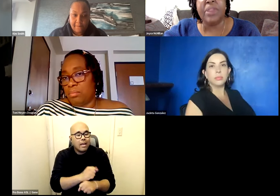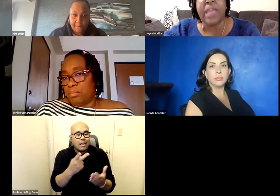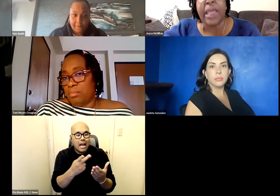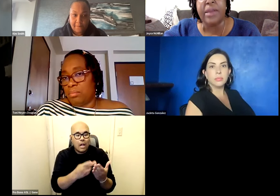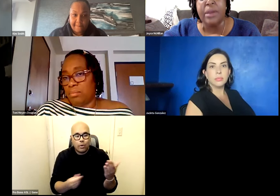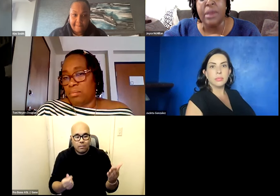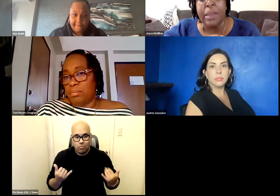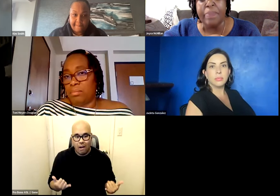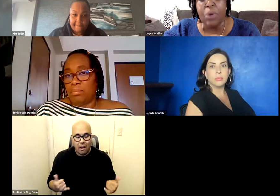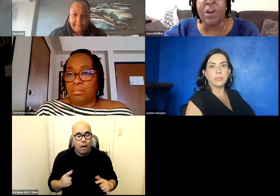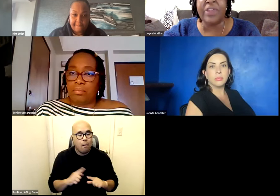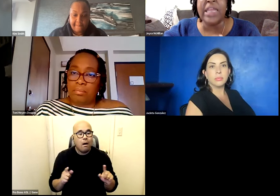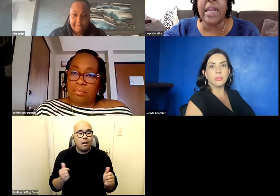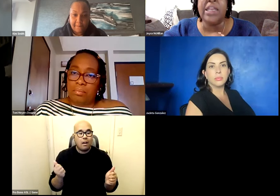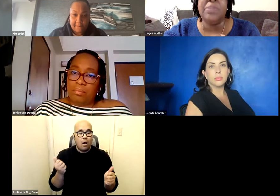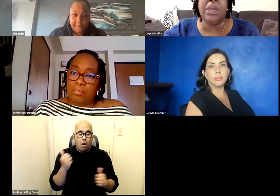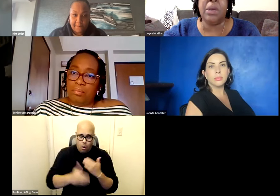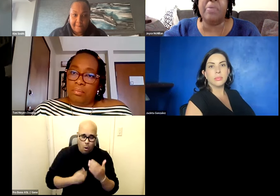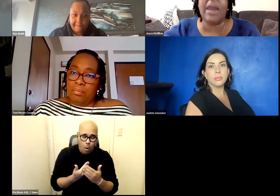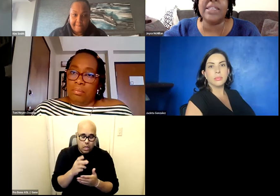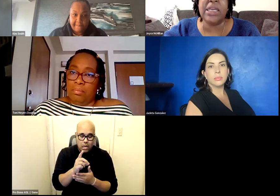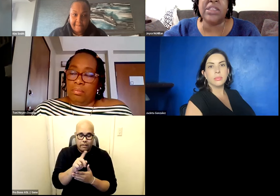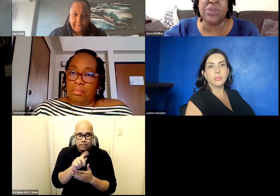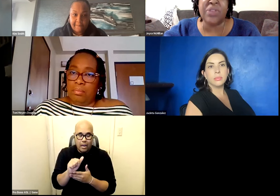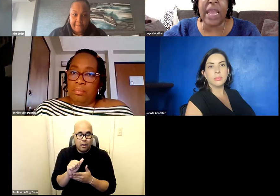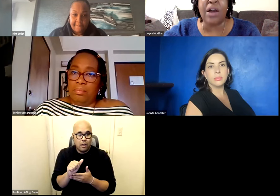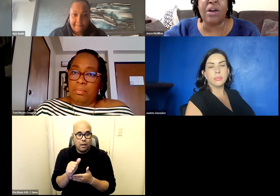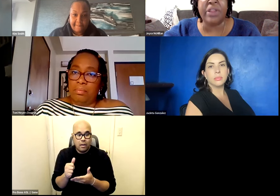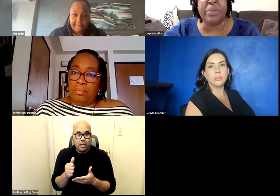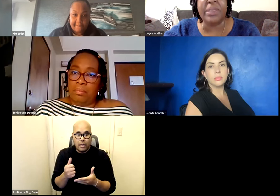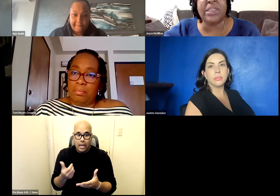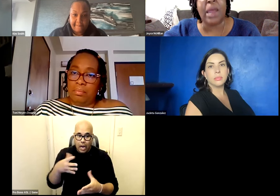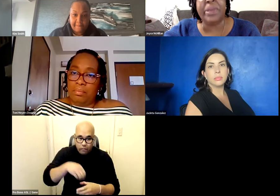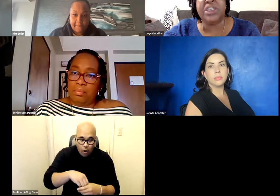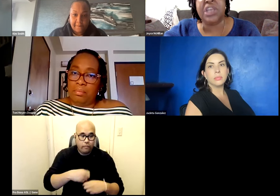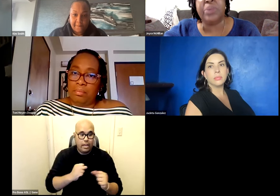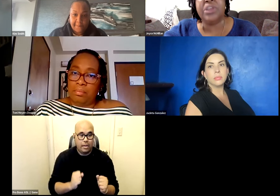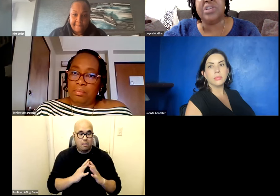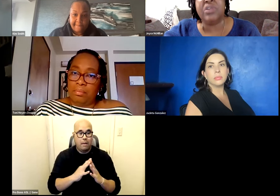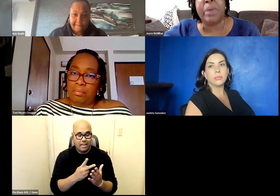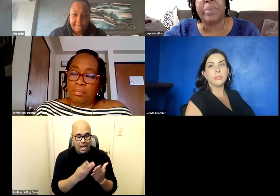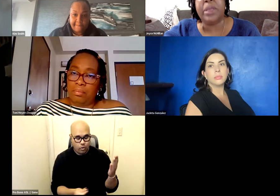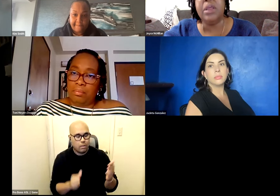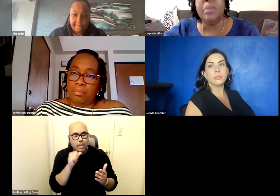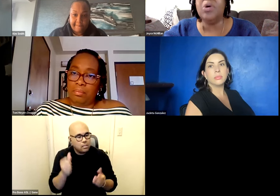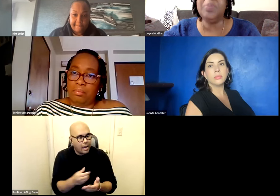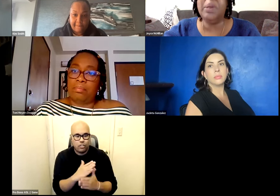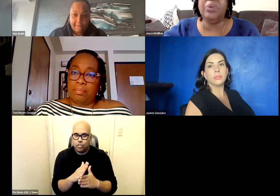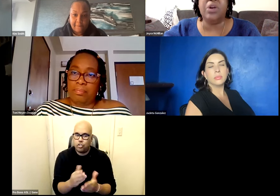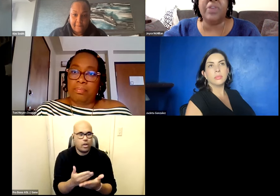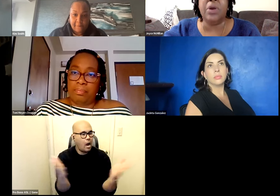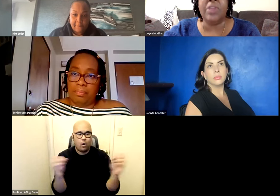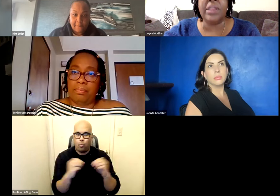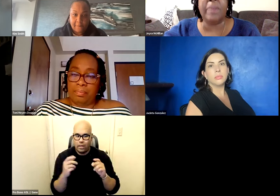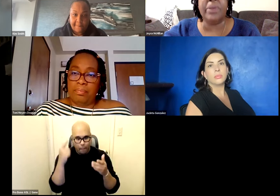that um all of the data that's being comprised into the algorithm is not being shared with the general public most